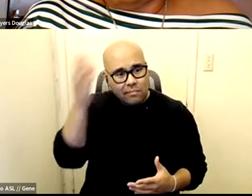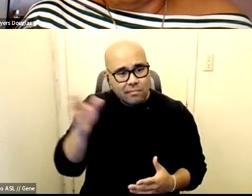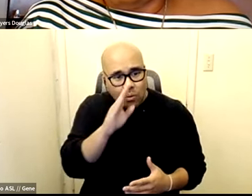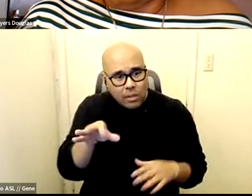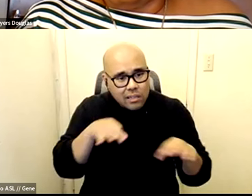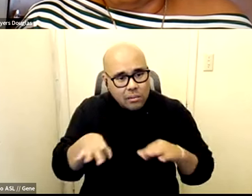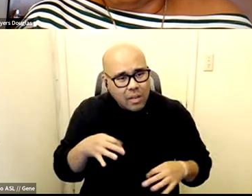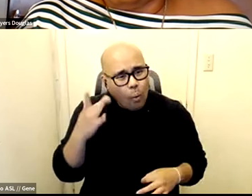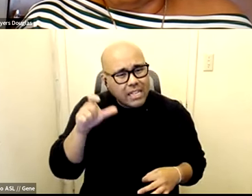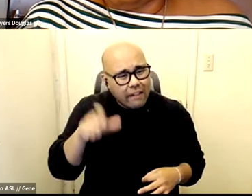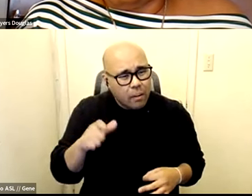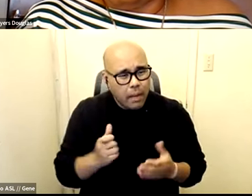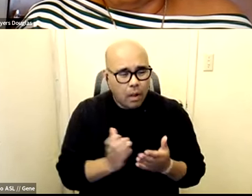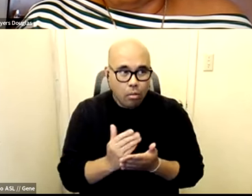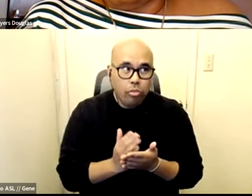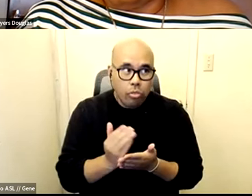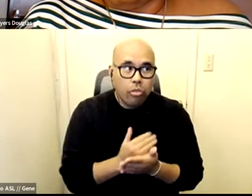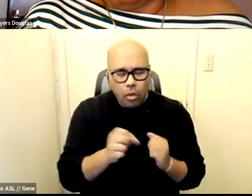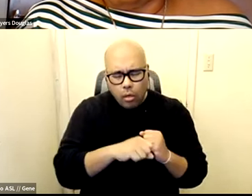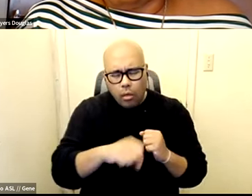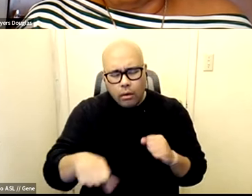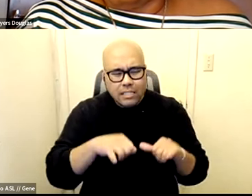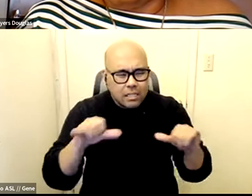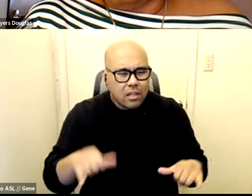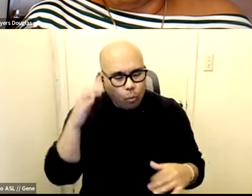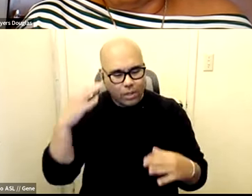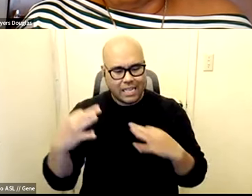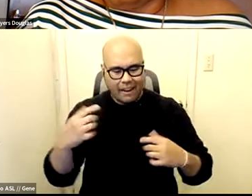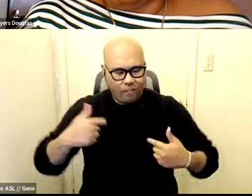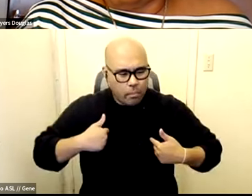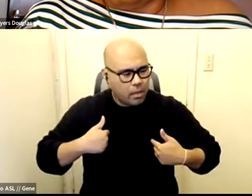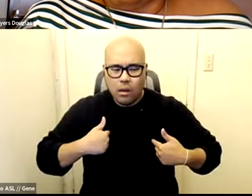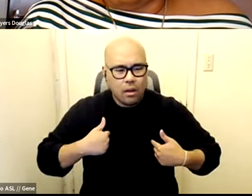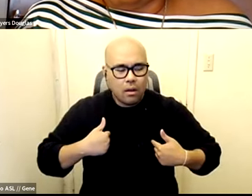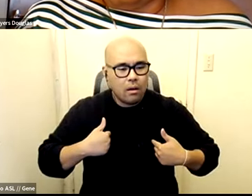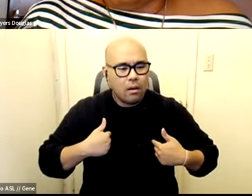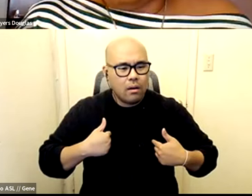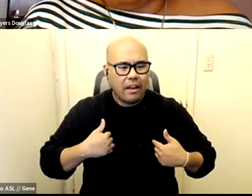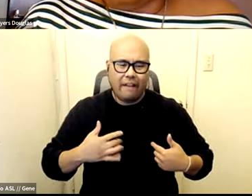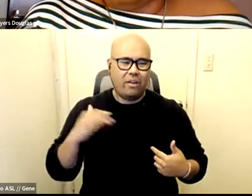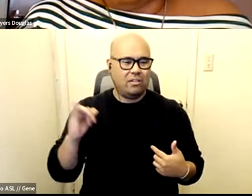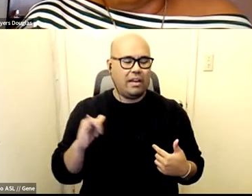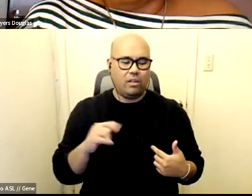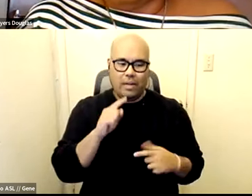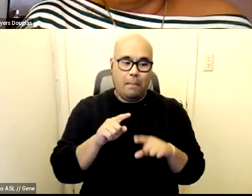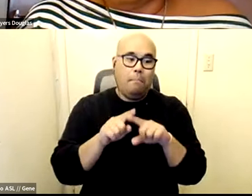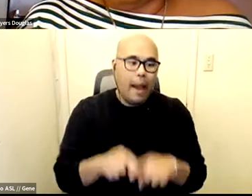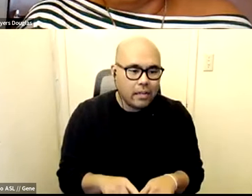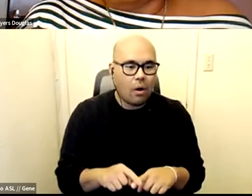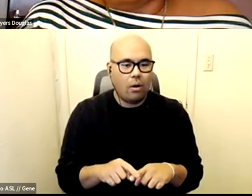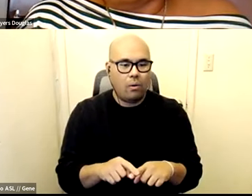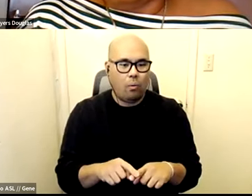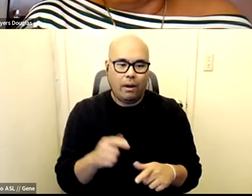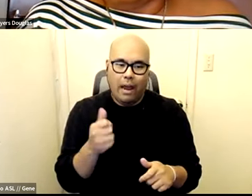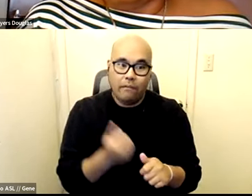why does it have to be this whole other system that's defining that for me and it's it feels all rooted in what i think other people are talking about too just